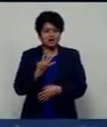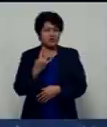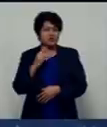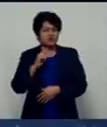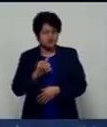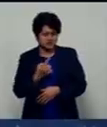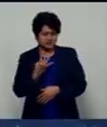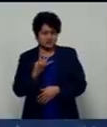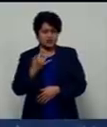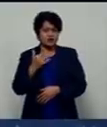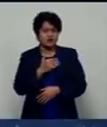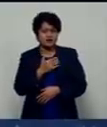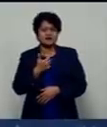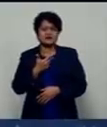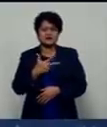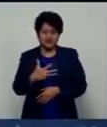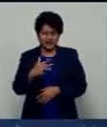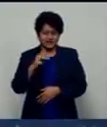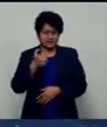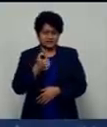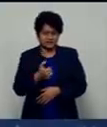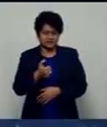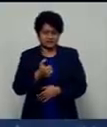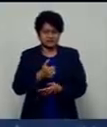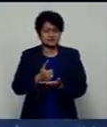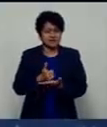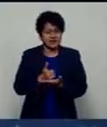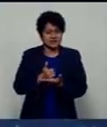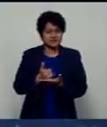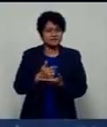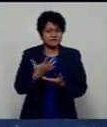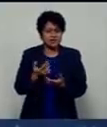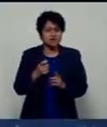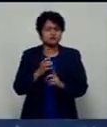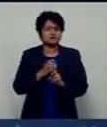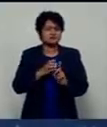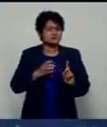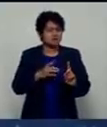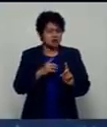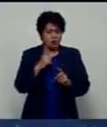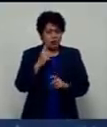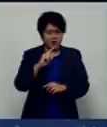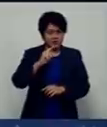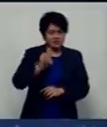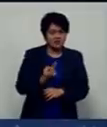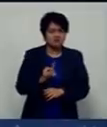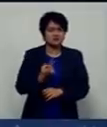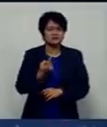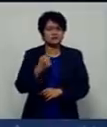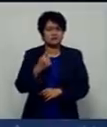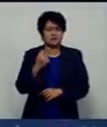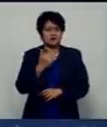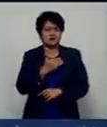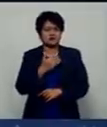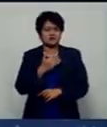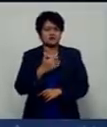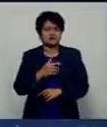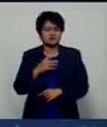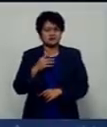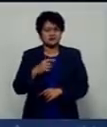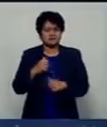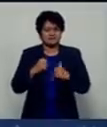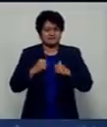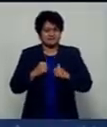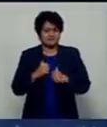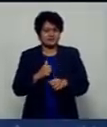,496 active cases in isolation, with 1,101 recoveries in total. A